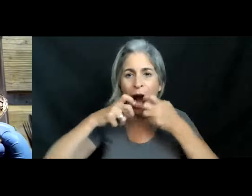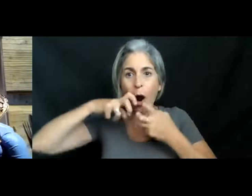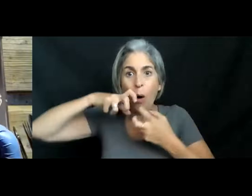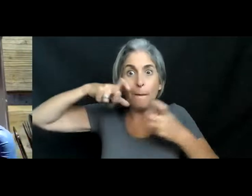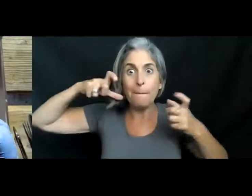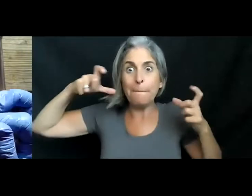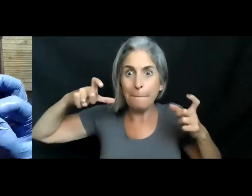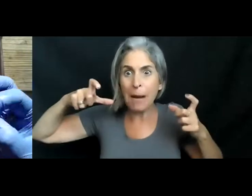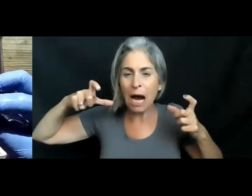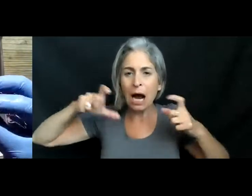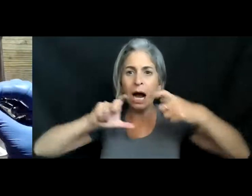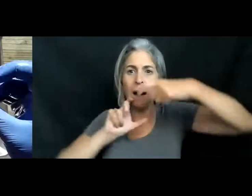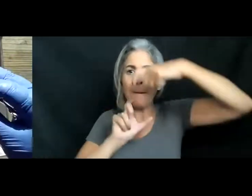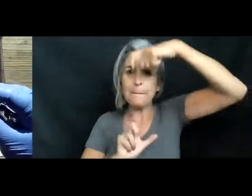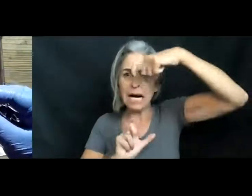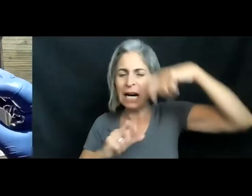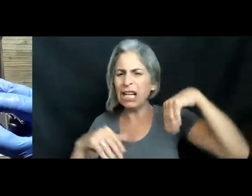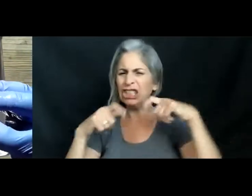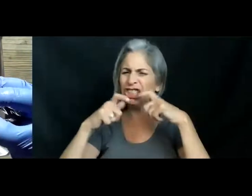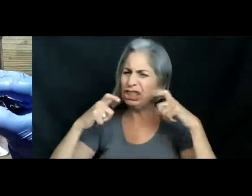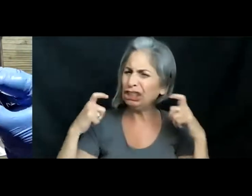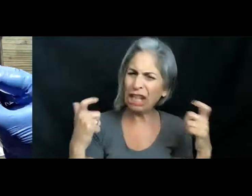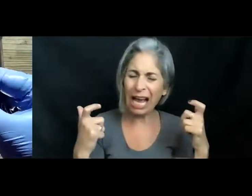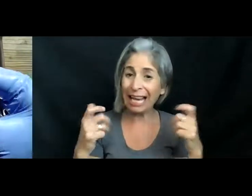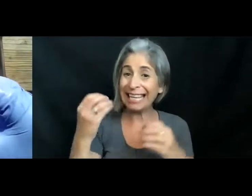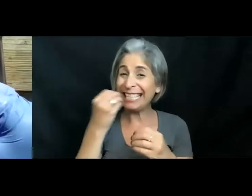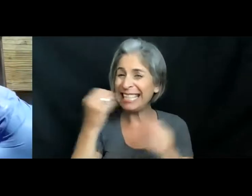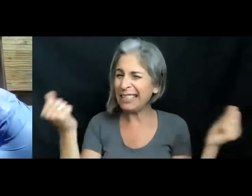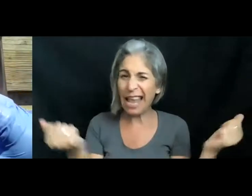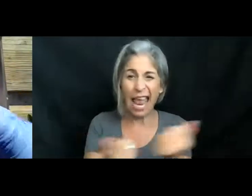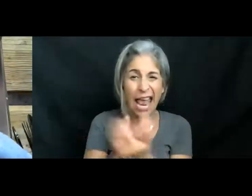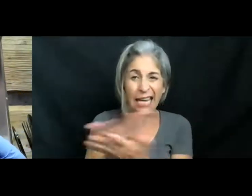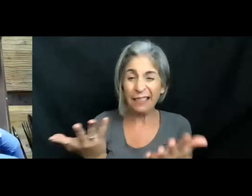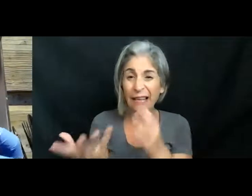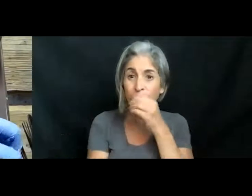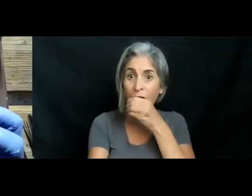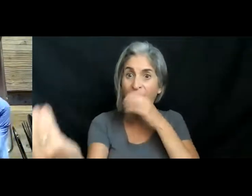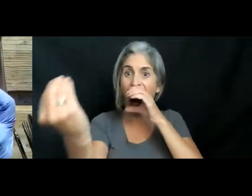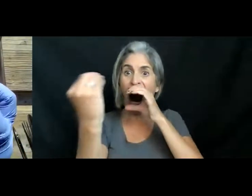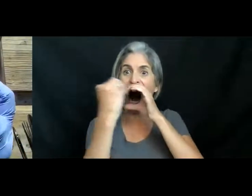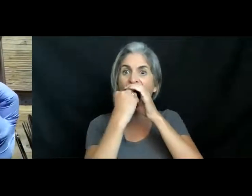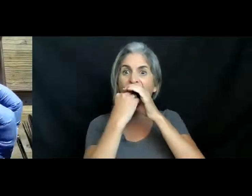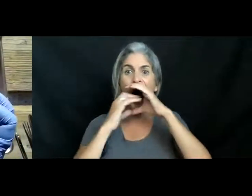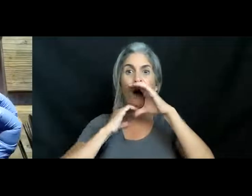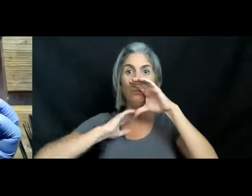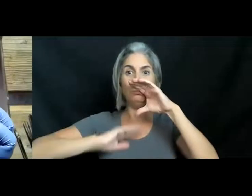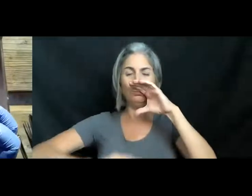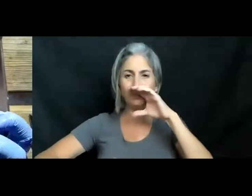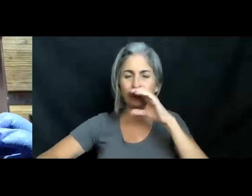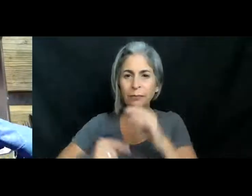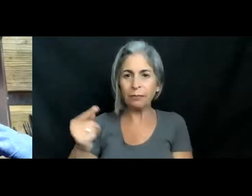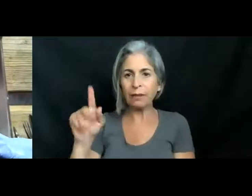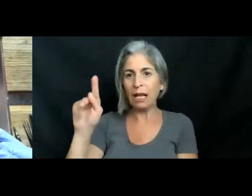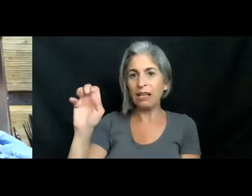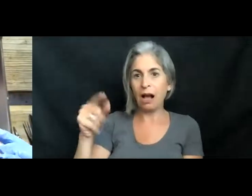it gets very, very large. And again, he could eat anything that will fit inside of that mouth. He does have a little tongue, little rough